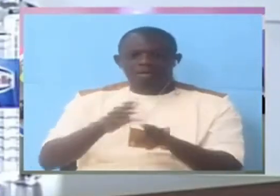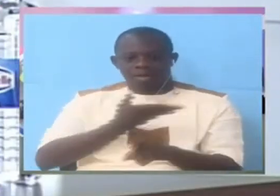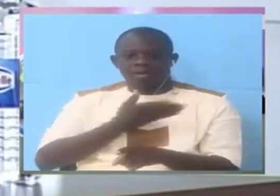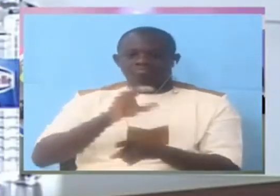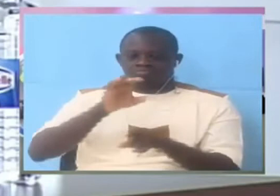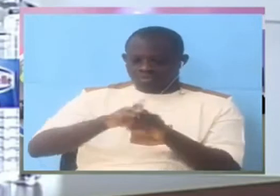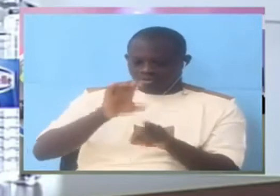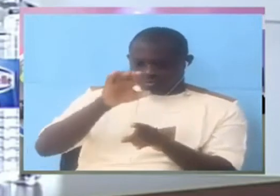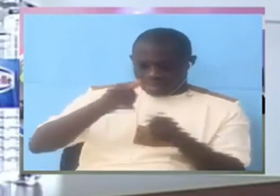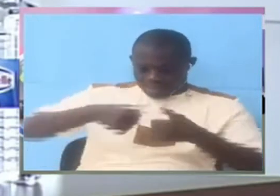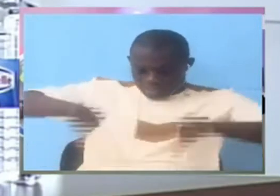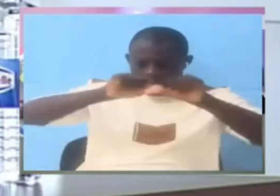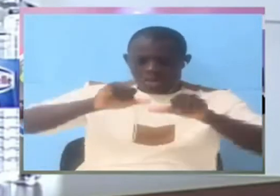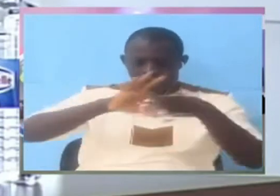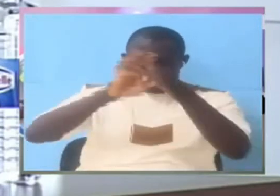Director